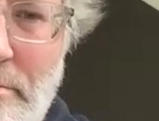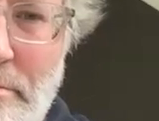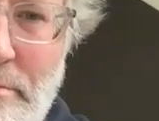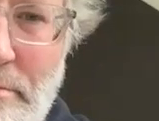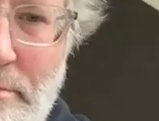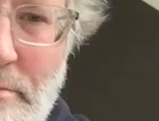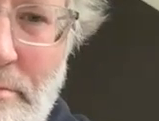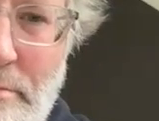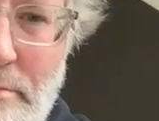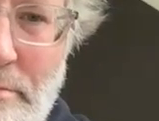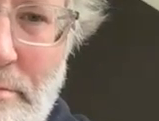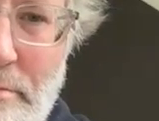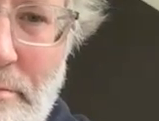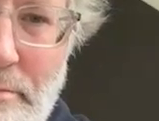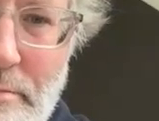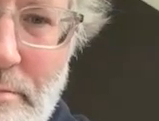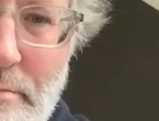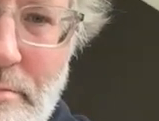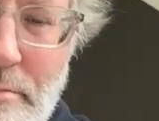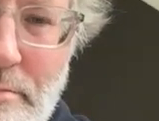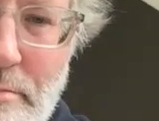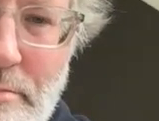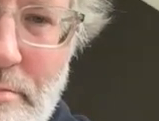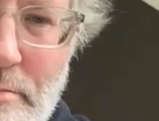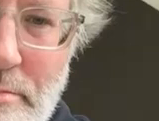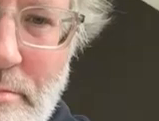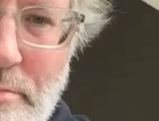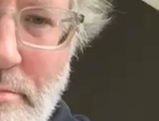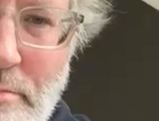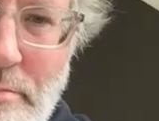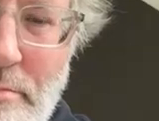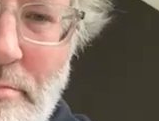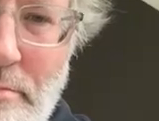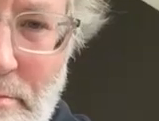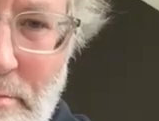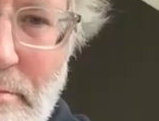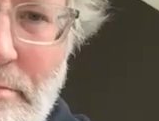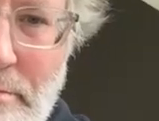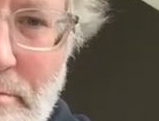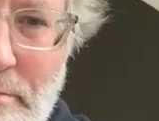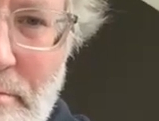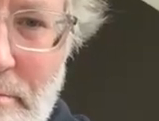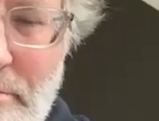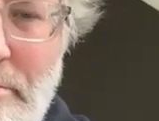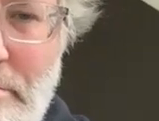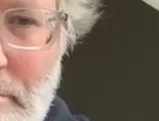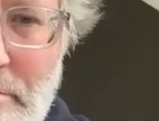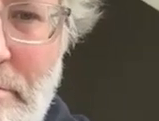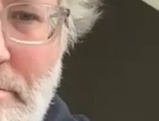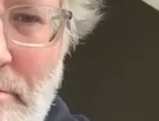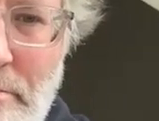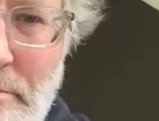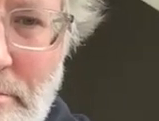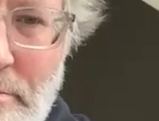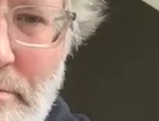carbon majors these fossil fuel majors you know we know and constantly beating that drum has an impact